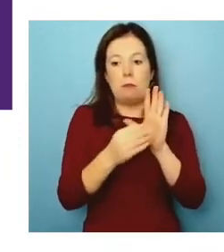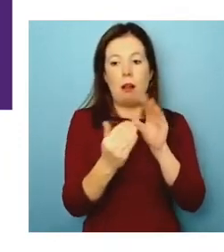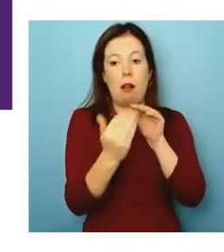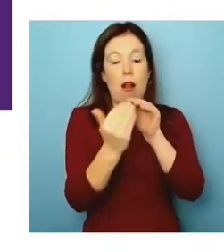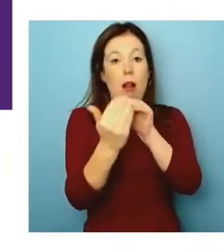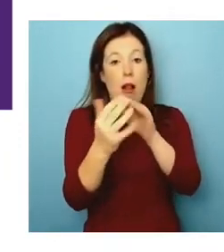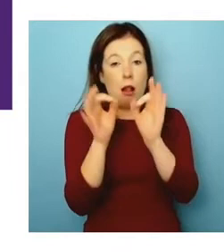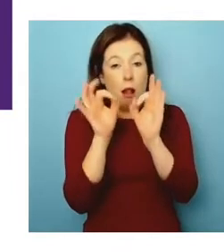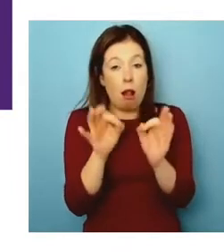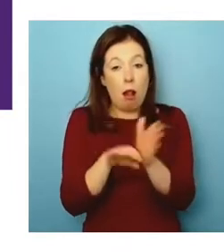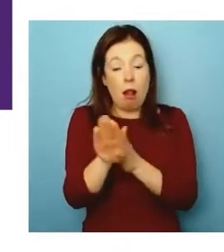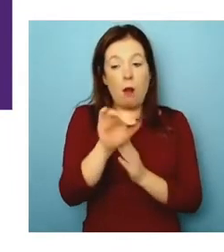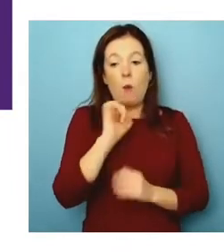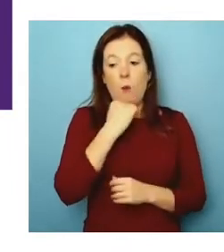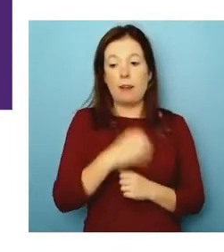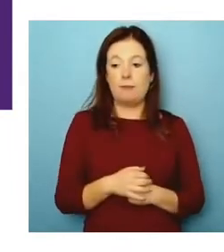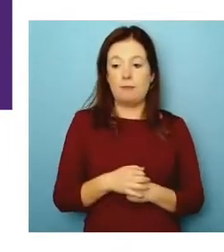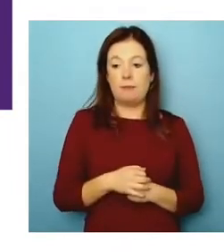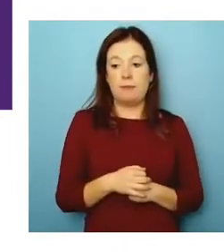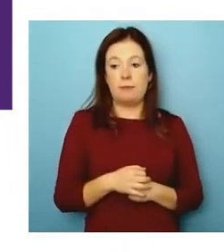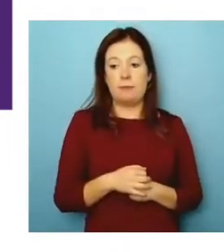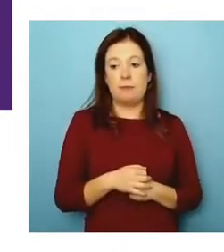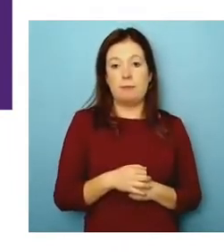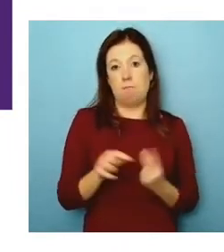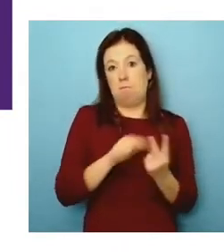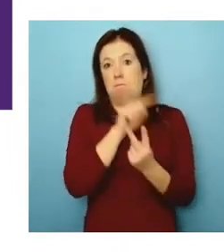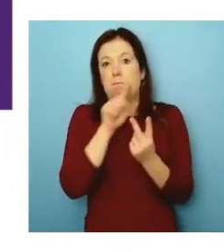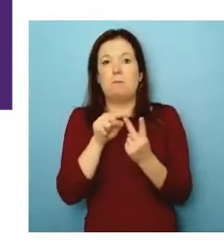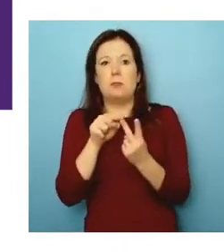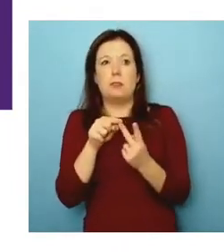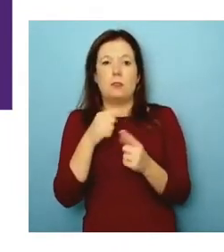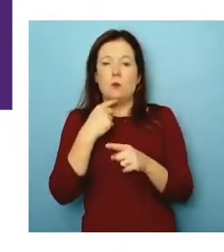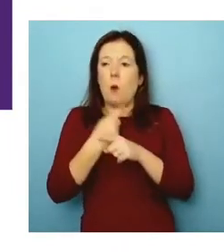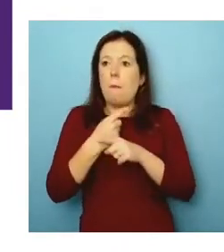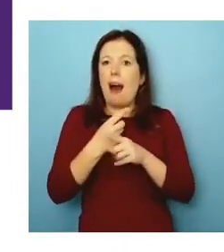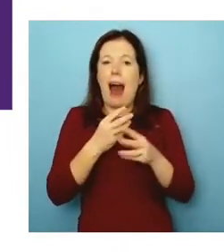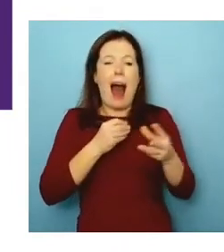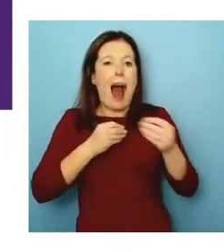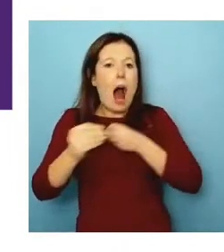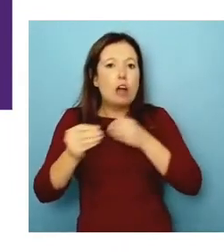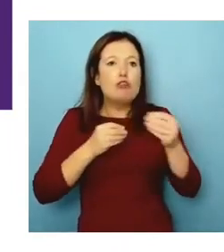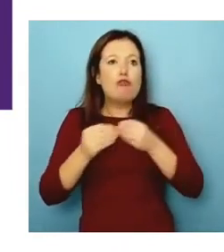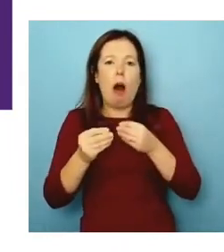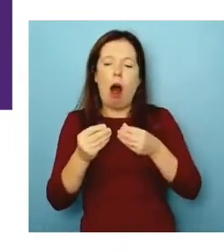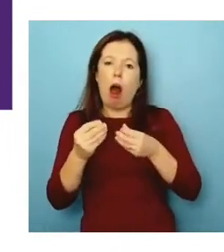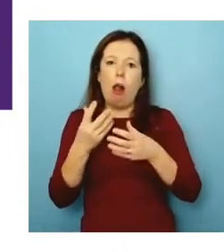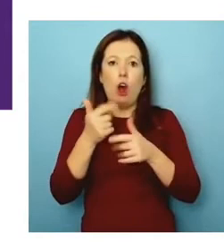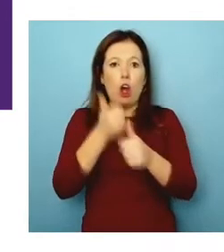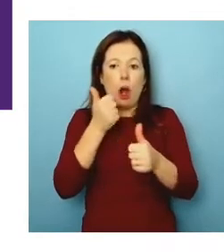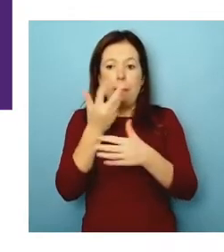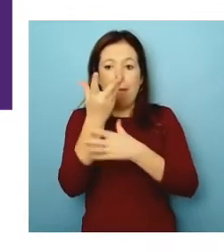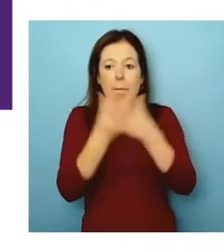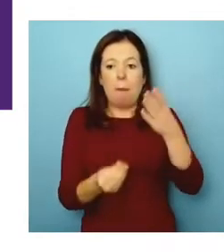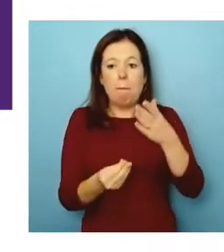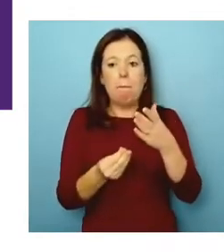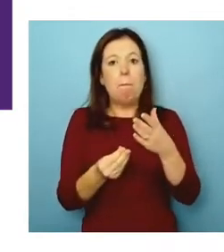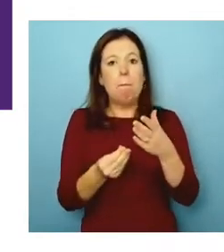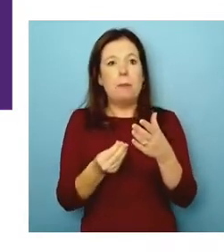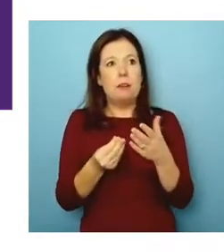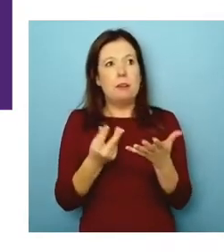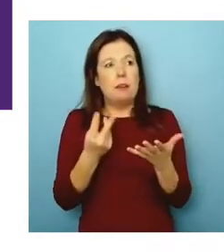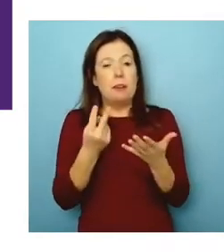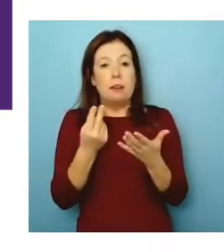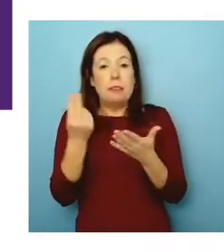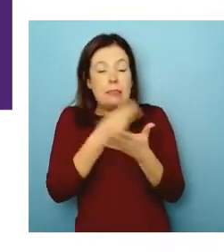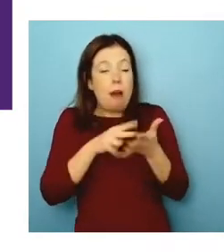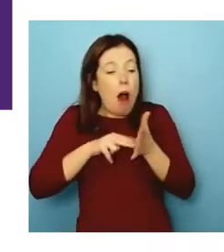Eric Rice kind of with his book and really got agile and this whole startup methodology into into companies, which is also is very design driven and has this idea